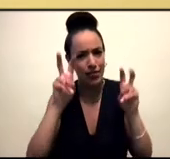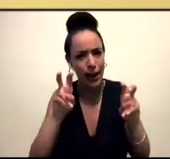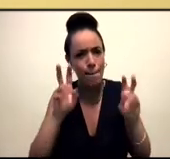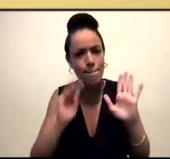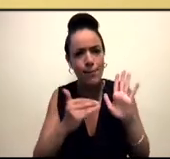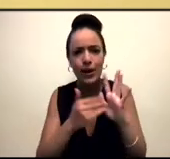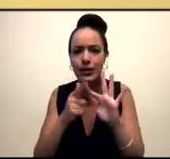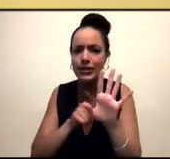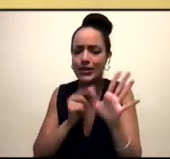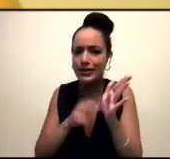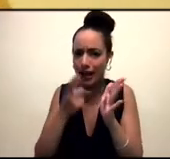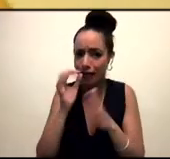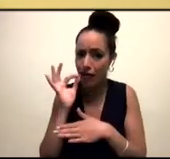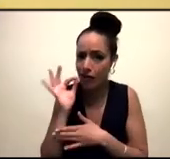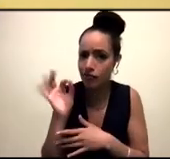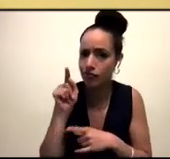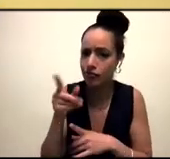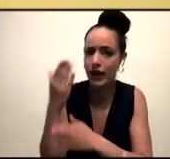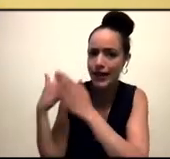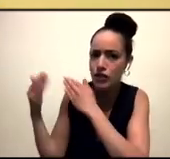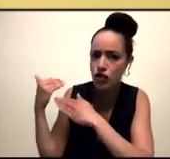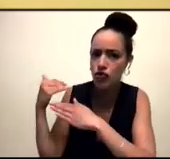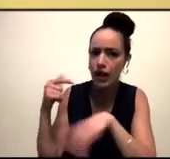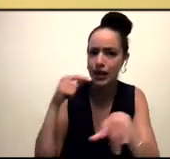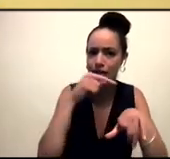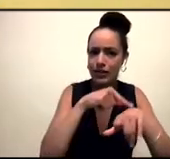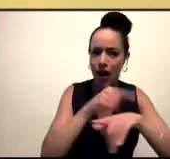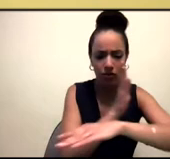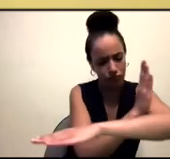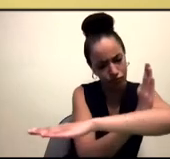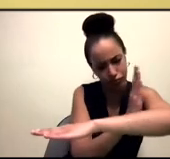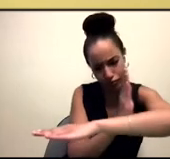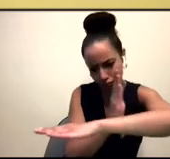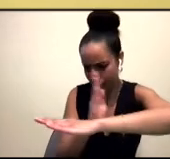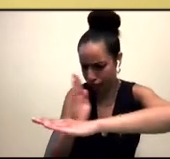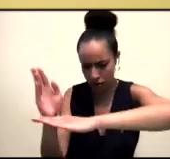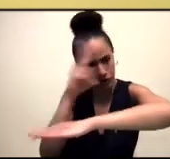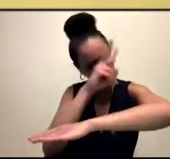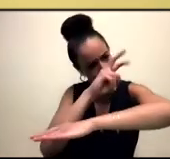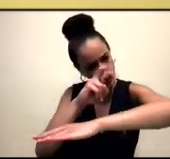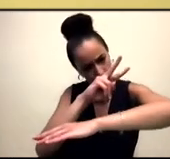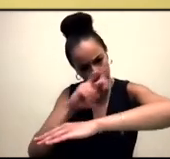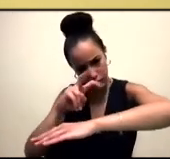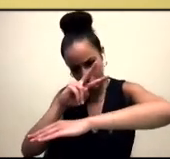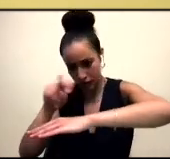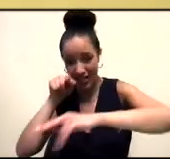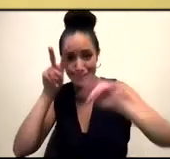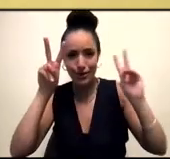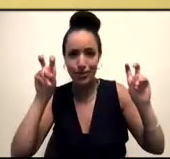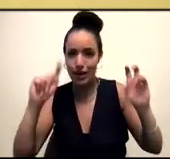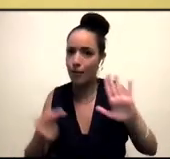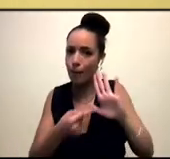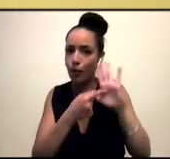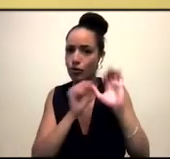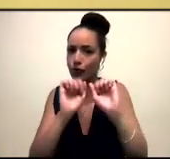history and moving across time play such a central role in both of your books. And in A Map of Salt and Stars,